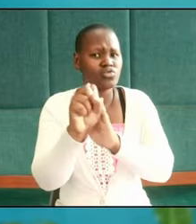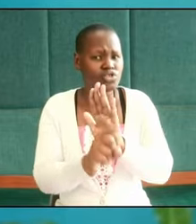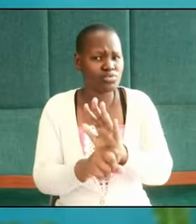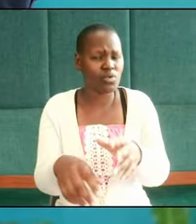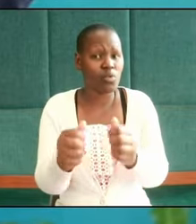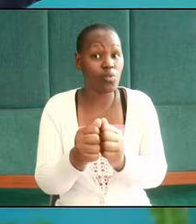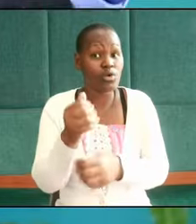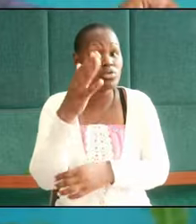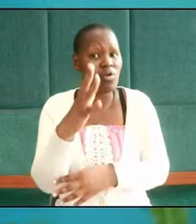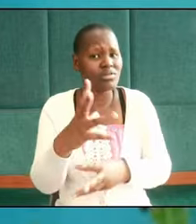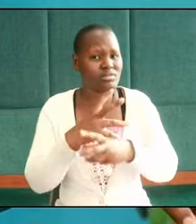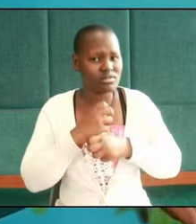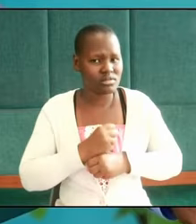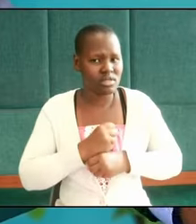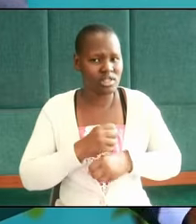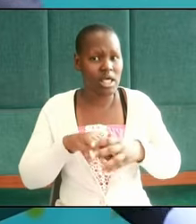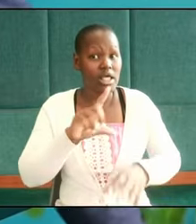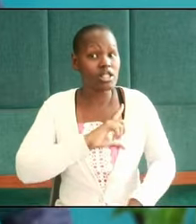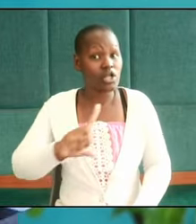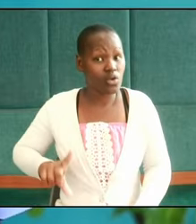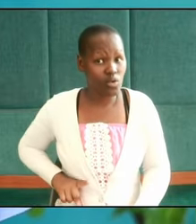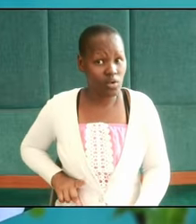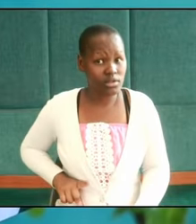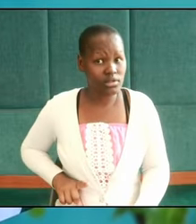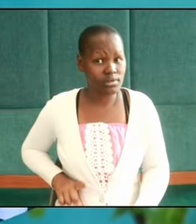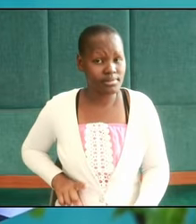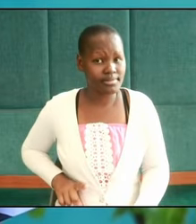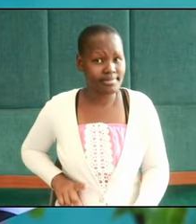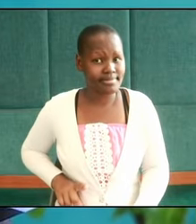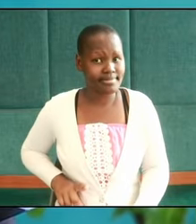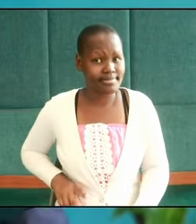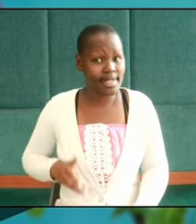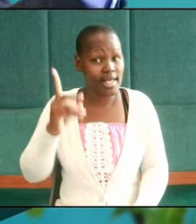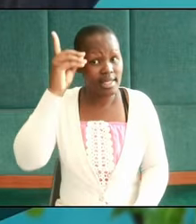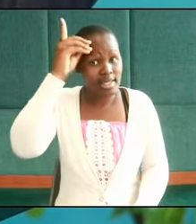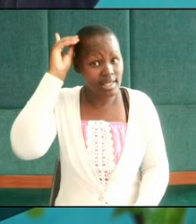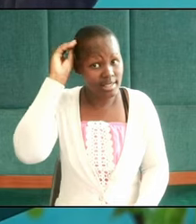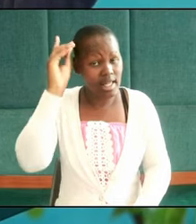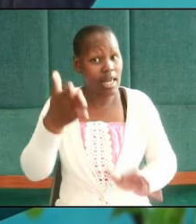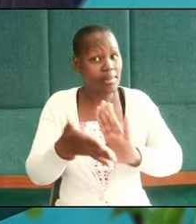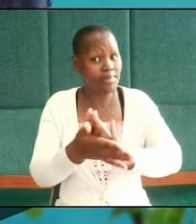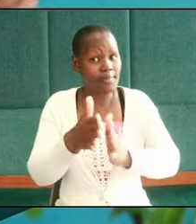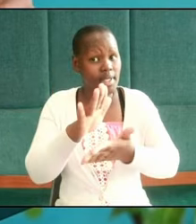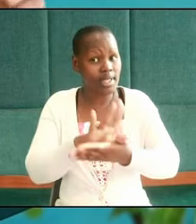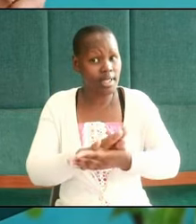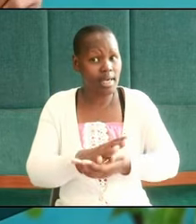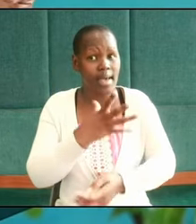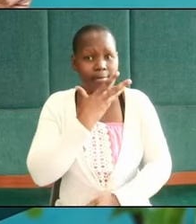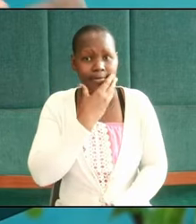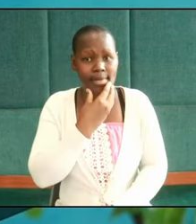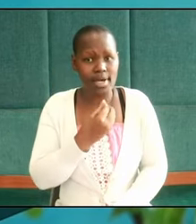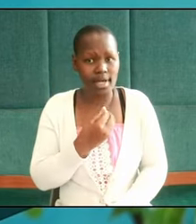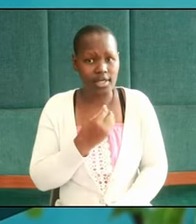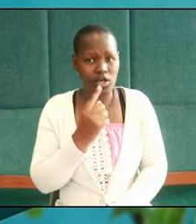he trusted in the Lord he became a man